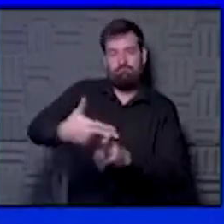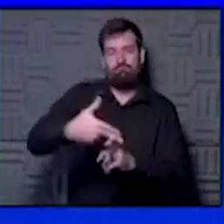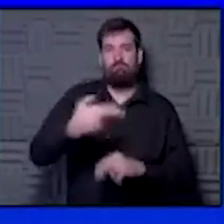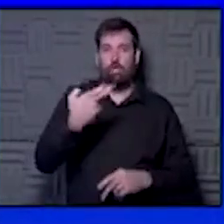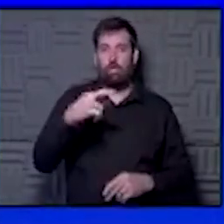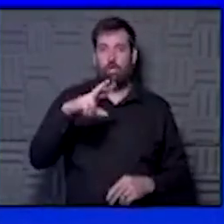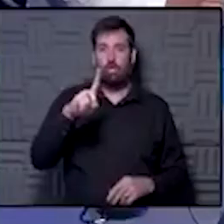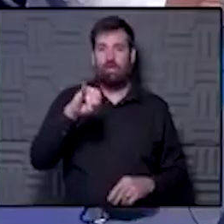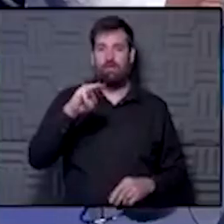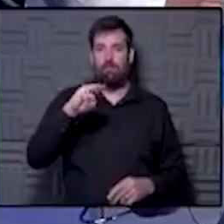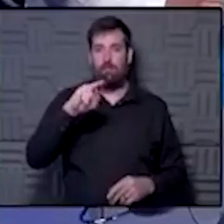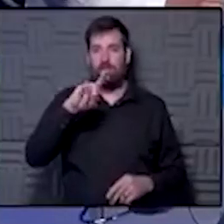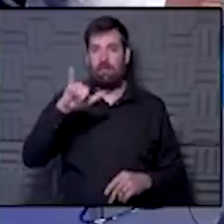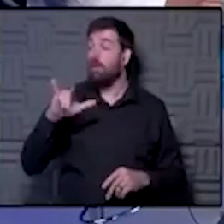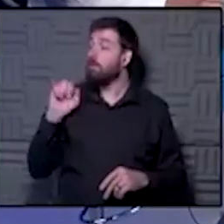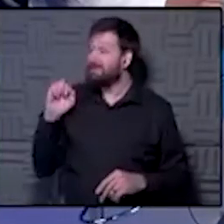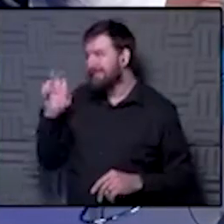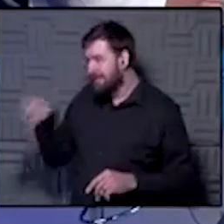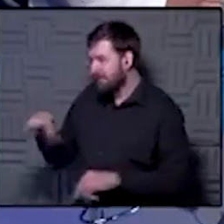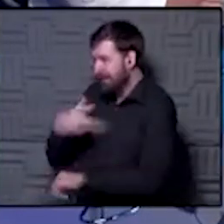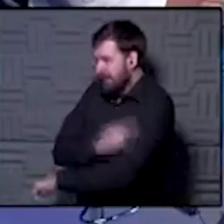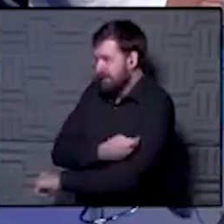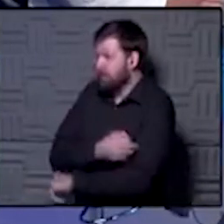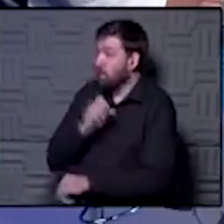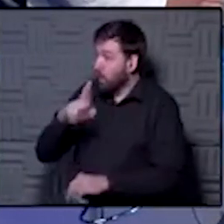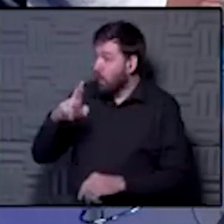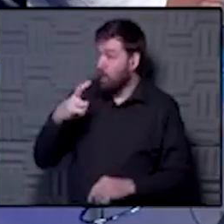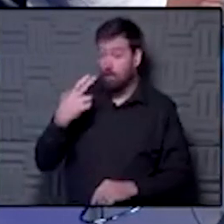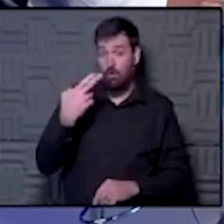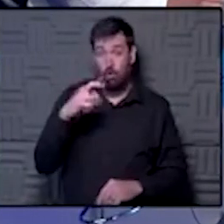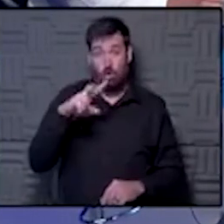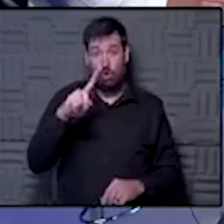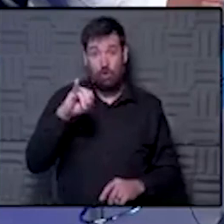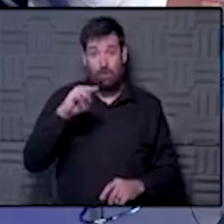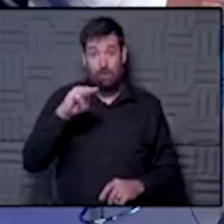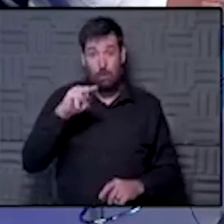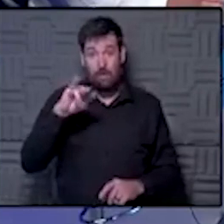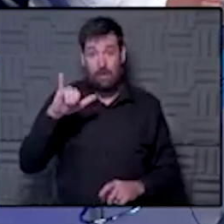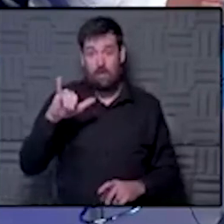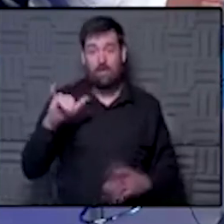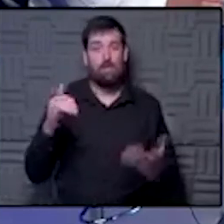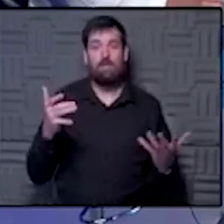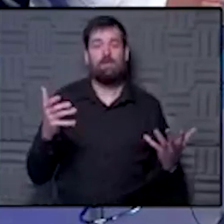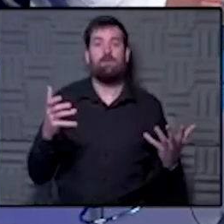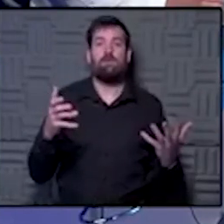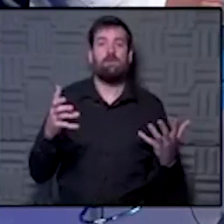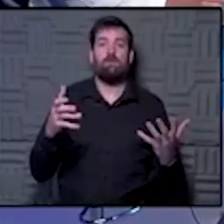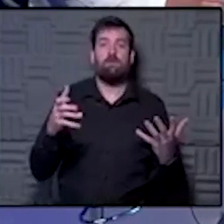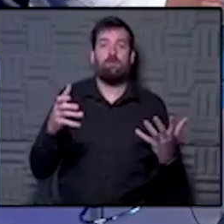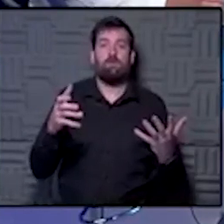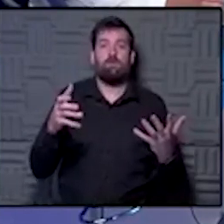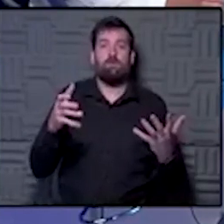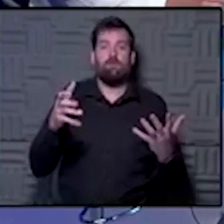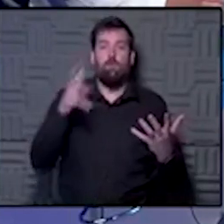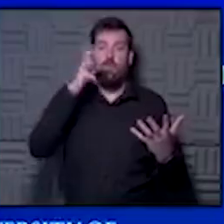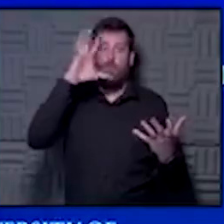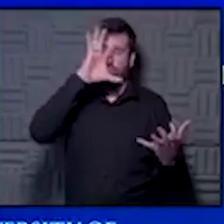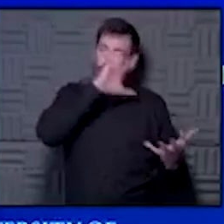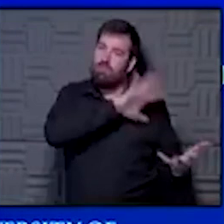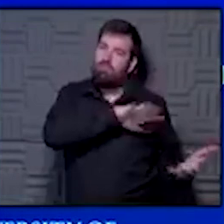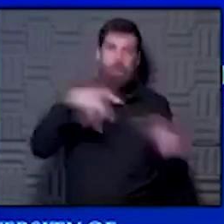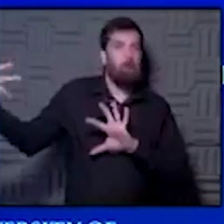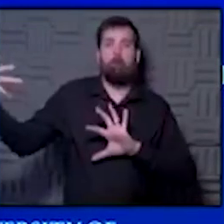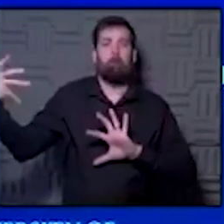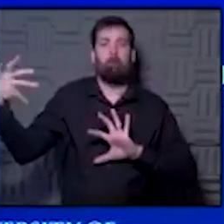Yeah, we need a vaccine to do that. Otherwise, what's going to happen is we'll get the herd immunity and that's just going to come... That's going to cause everything to come crashing down. So